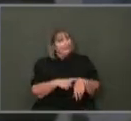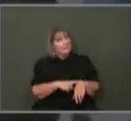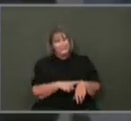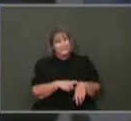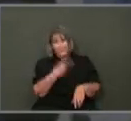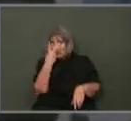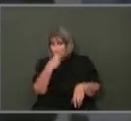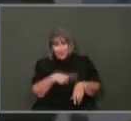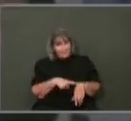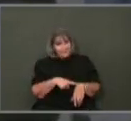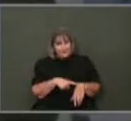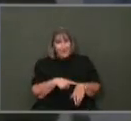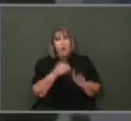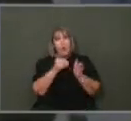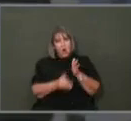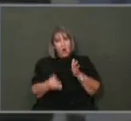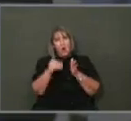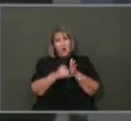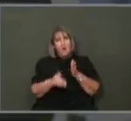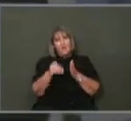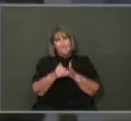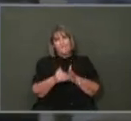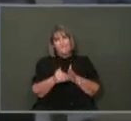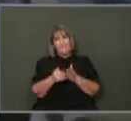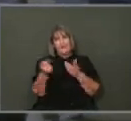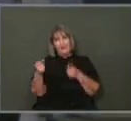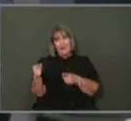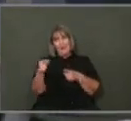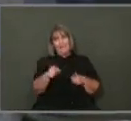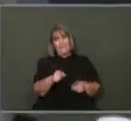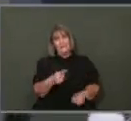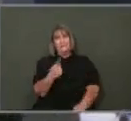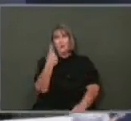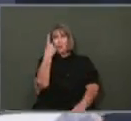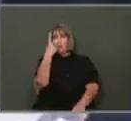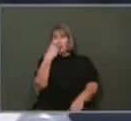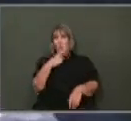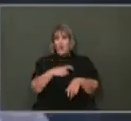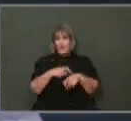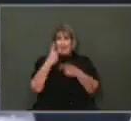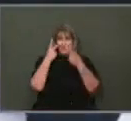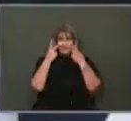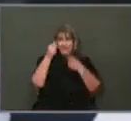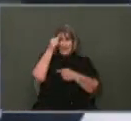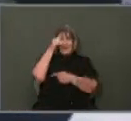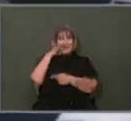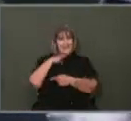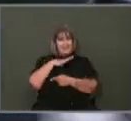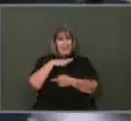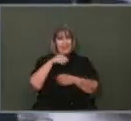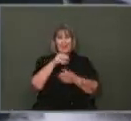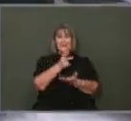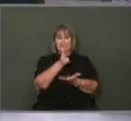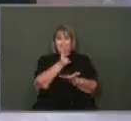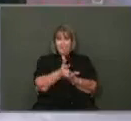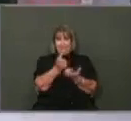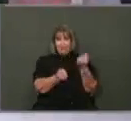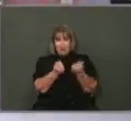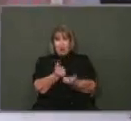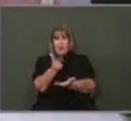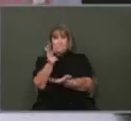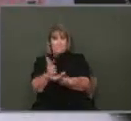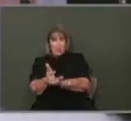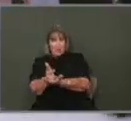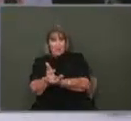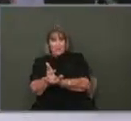hasn't happened twice, several times. And one time I even said, I even saw this young man get out of the car. And get in the